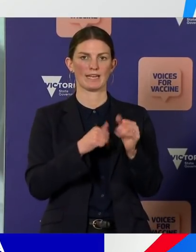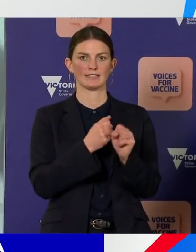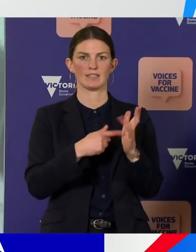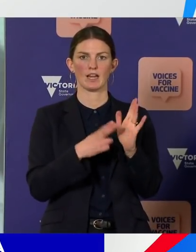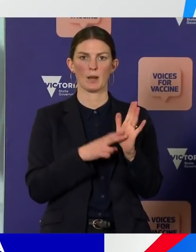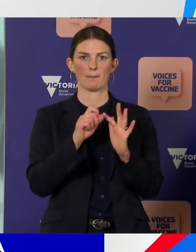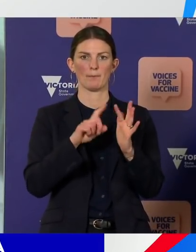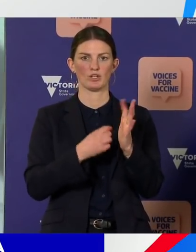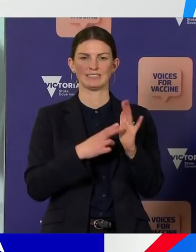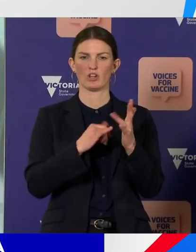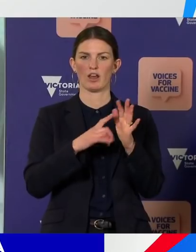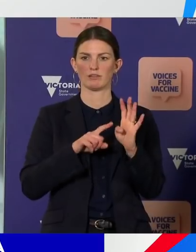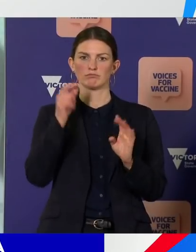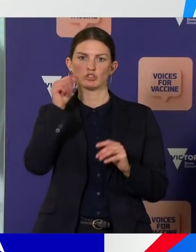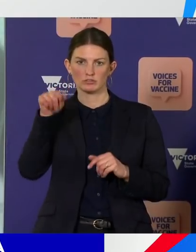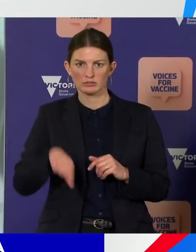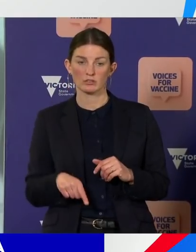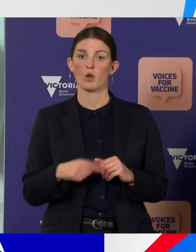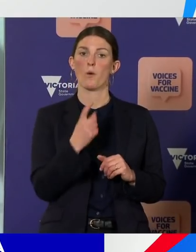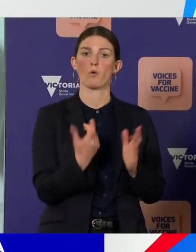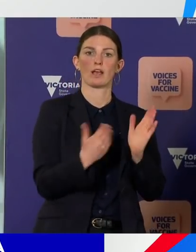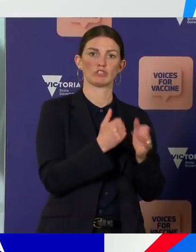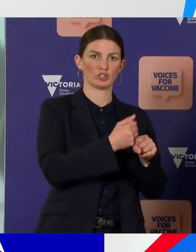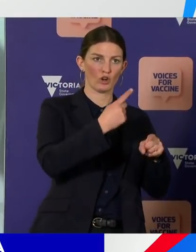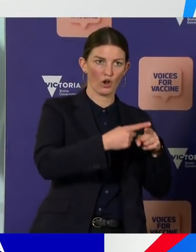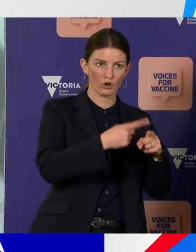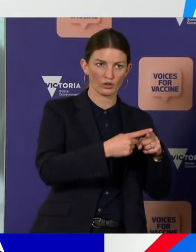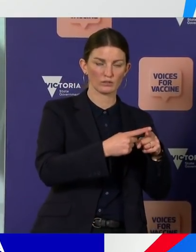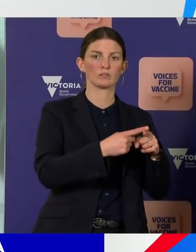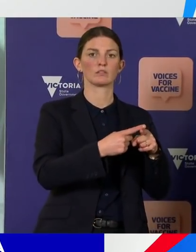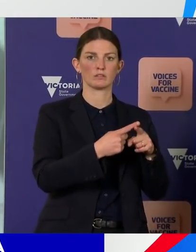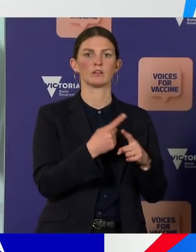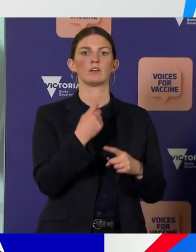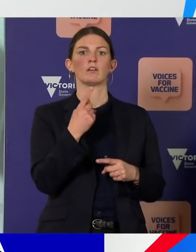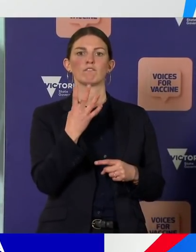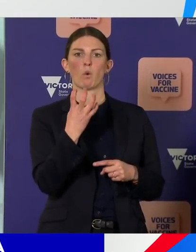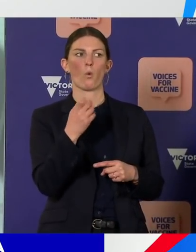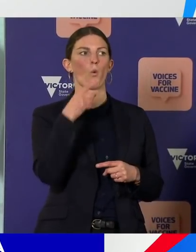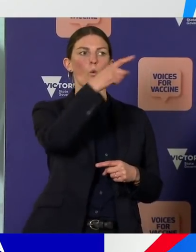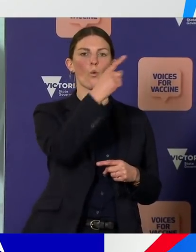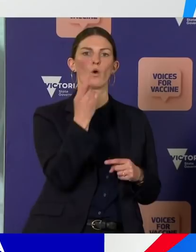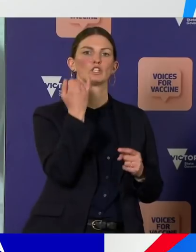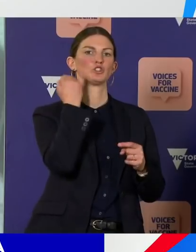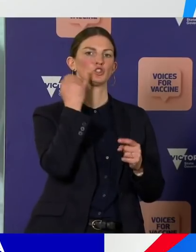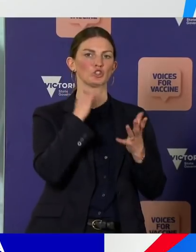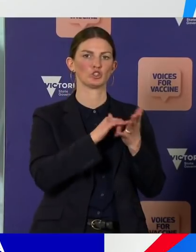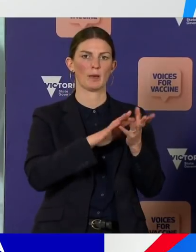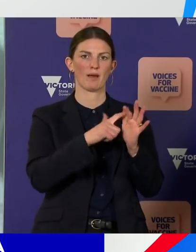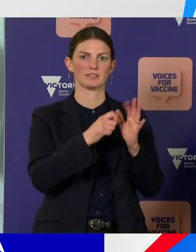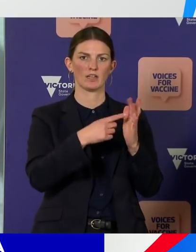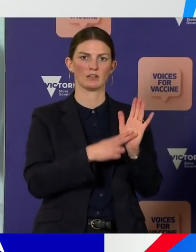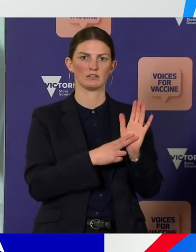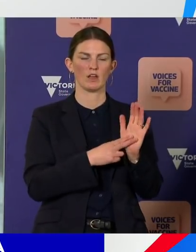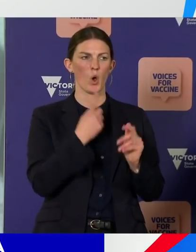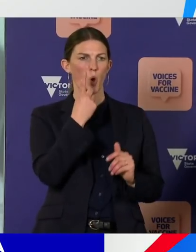There is one case in Greater Geelong and there are four cases in Shepparton. And one case remains under investigation. That